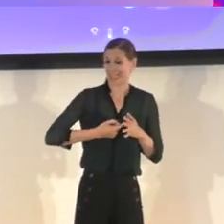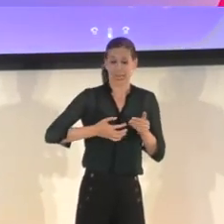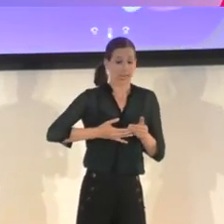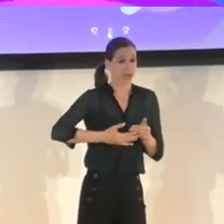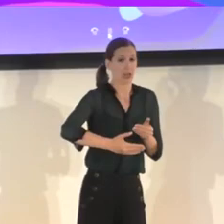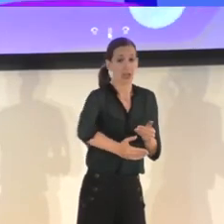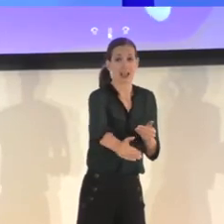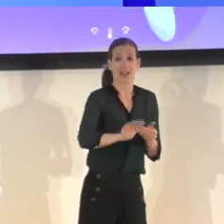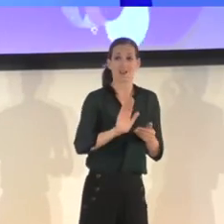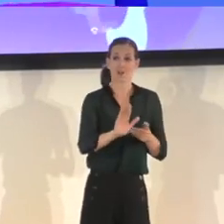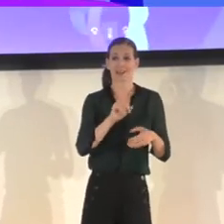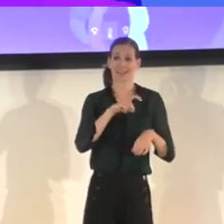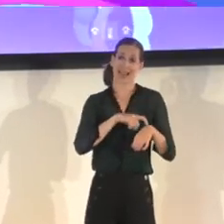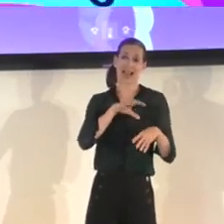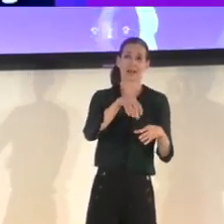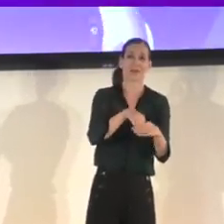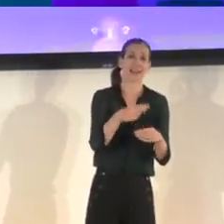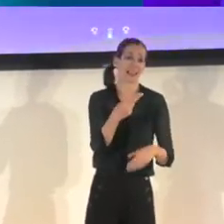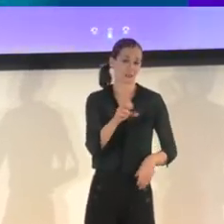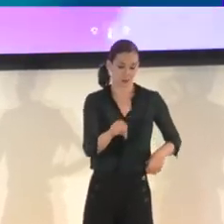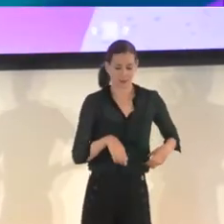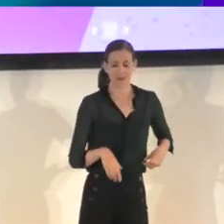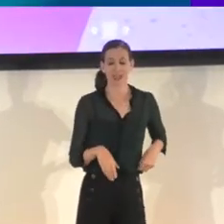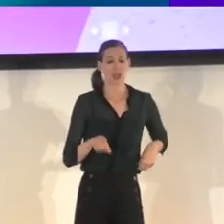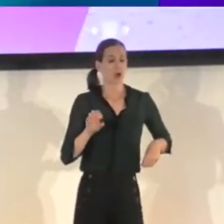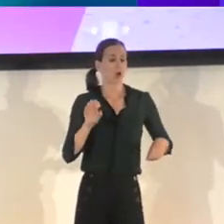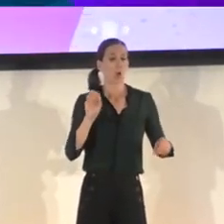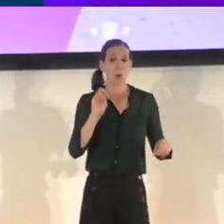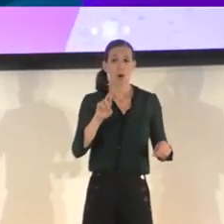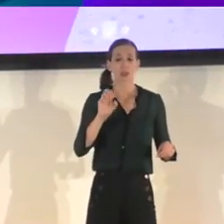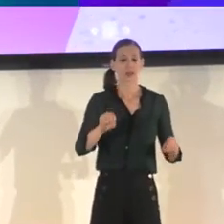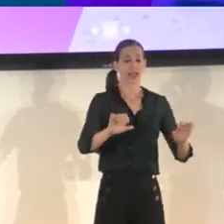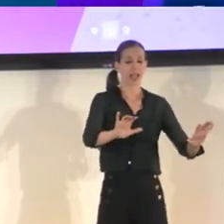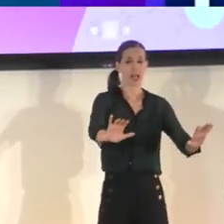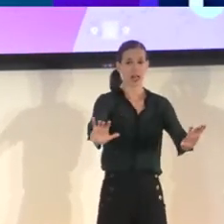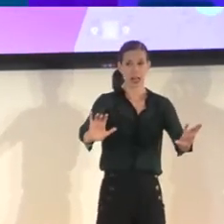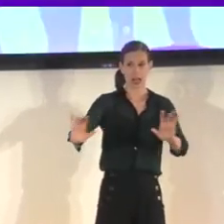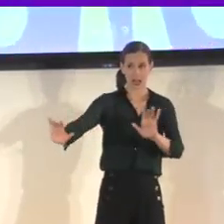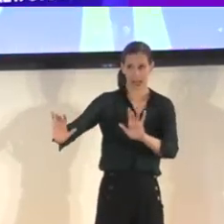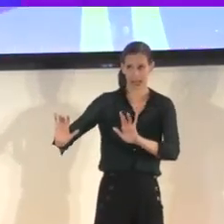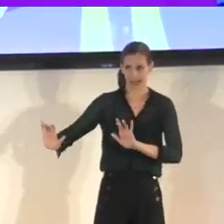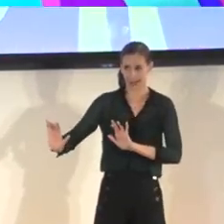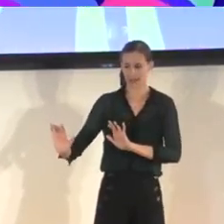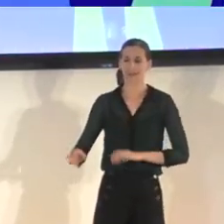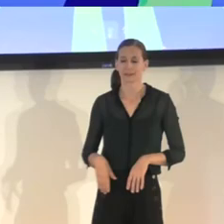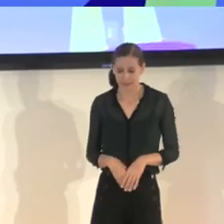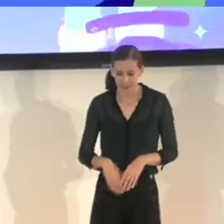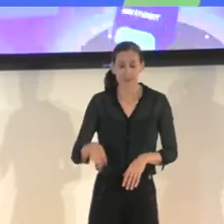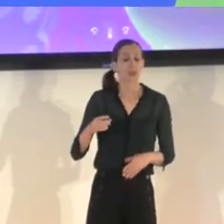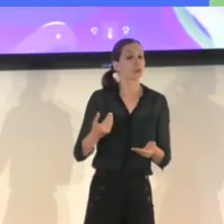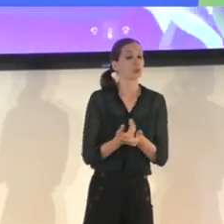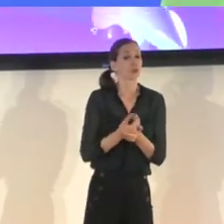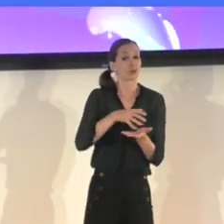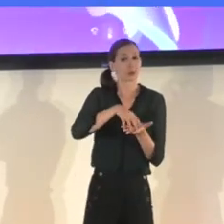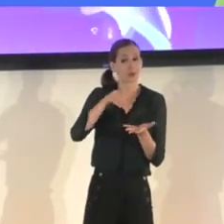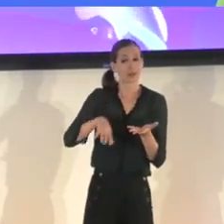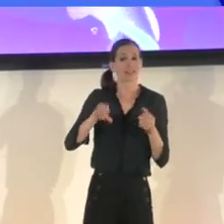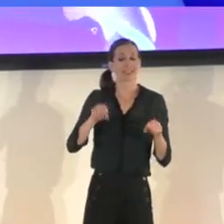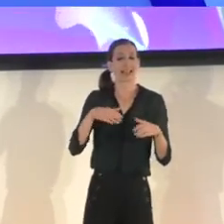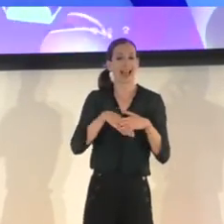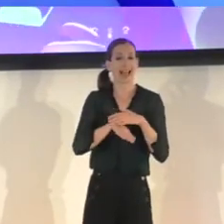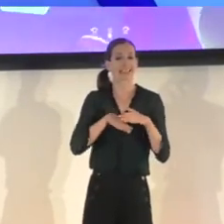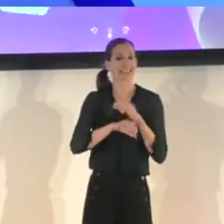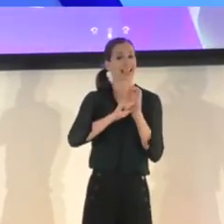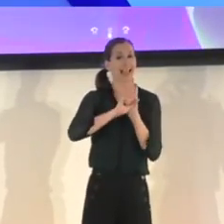any time. New students can access animated tutorials with audio descriptions that offer visual and auditory guidance. Background